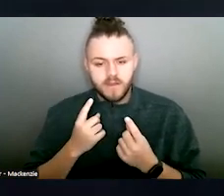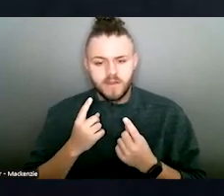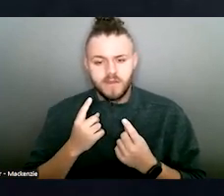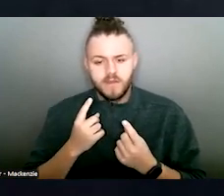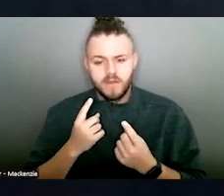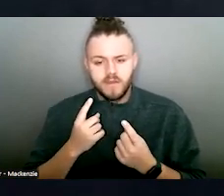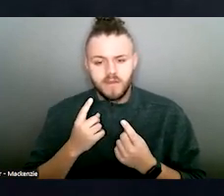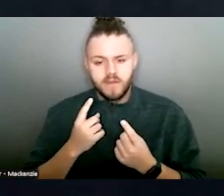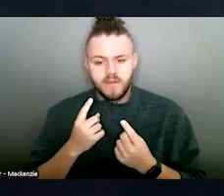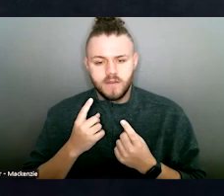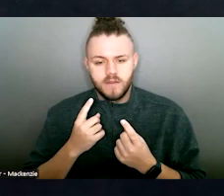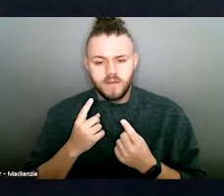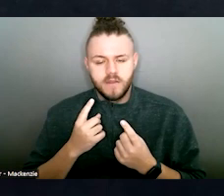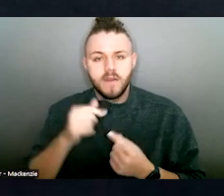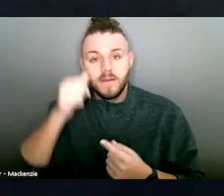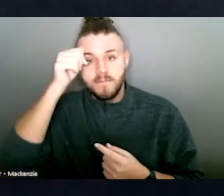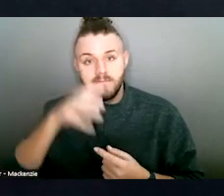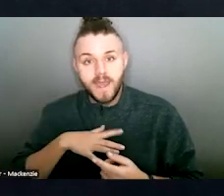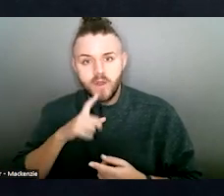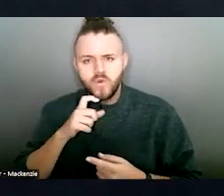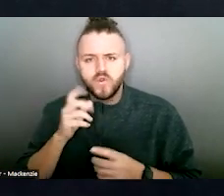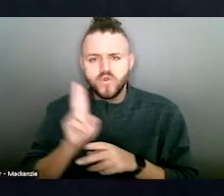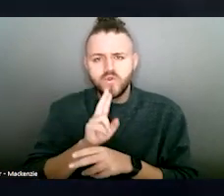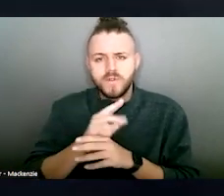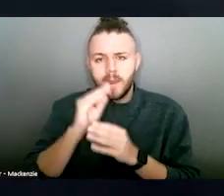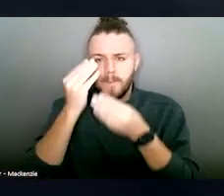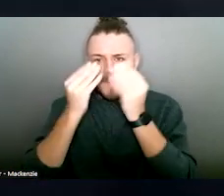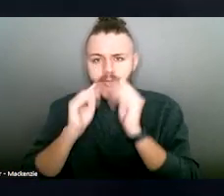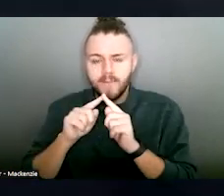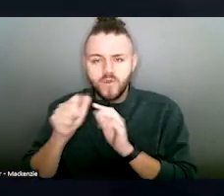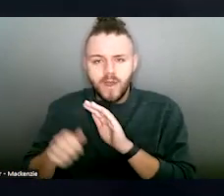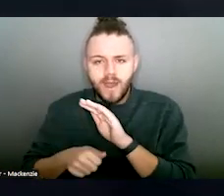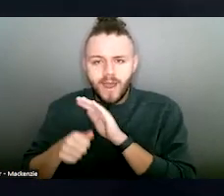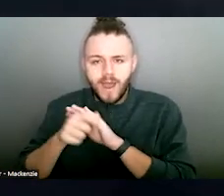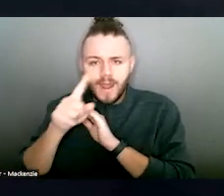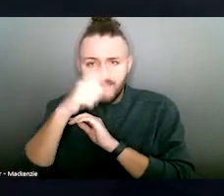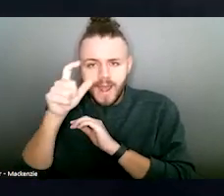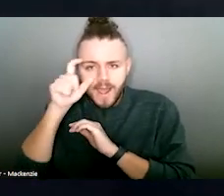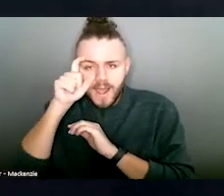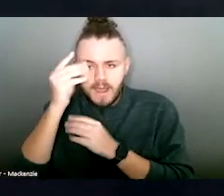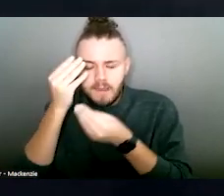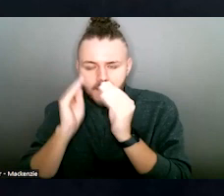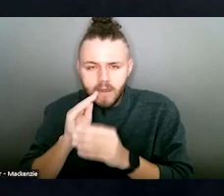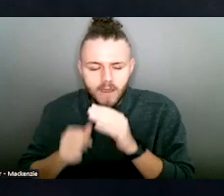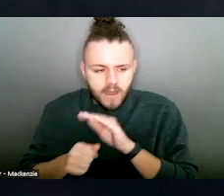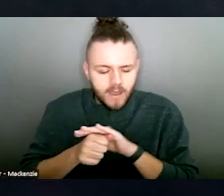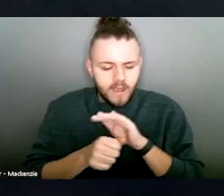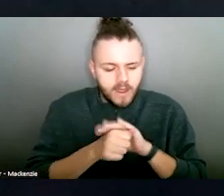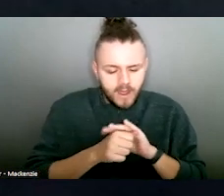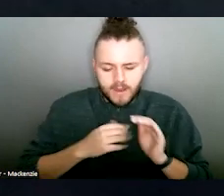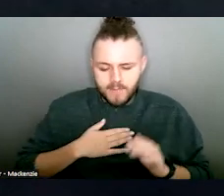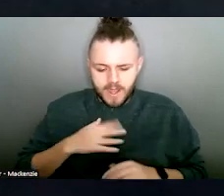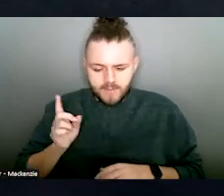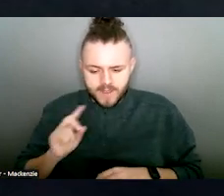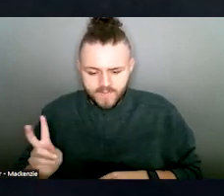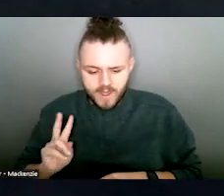dab of makeup on his eye, to hide that he has a Black eye, before his morning Zoom call. Enable others to be able to stand tall